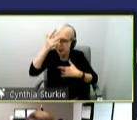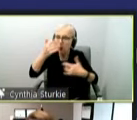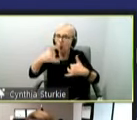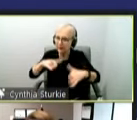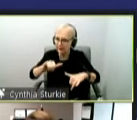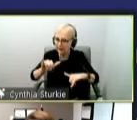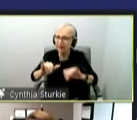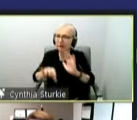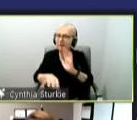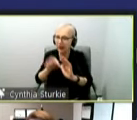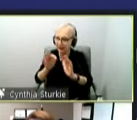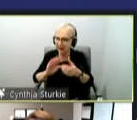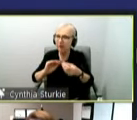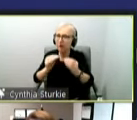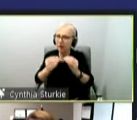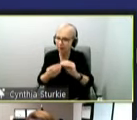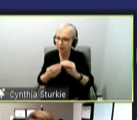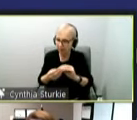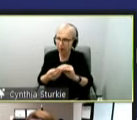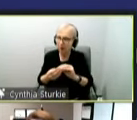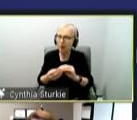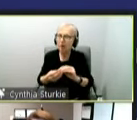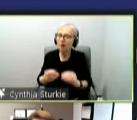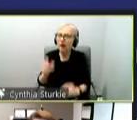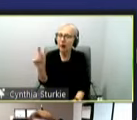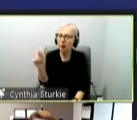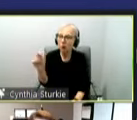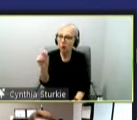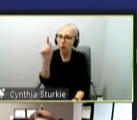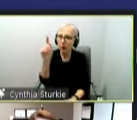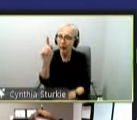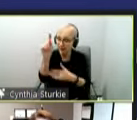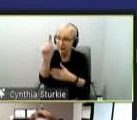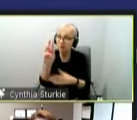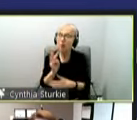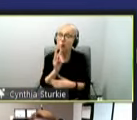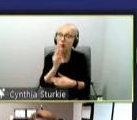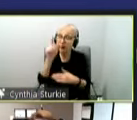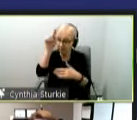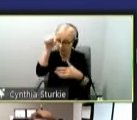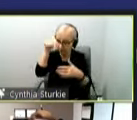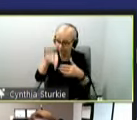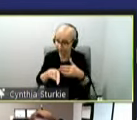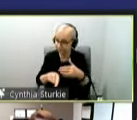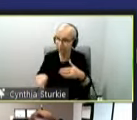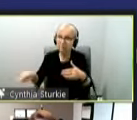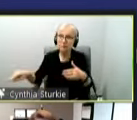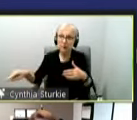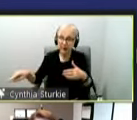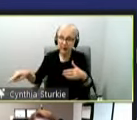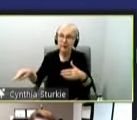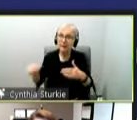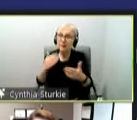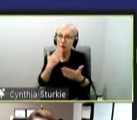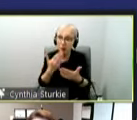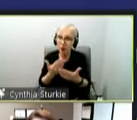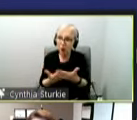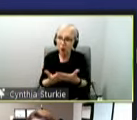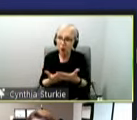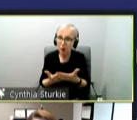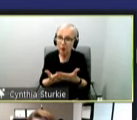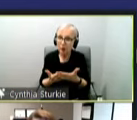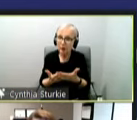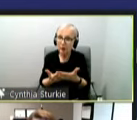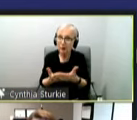We believe that wastewater monitoring may detect Omicron before clinical samples. In fact, the Delta variant was